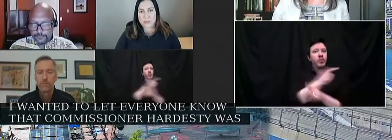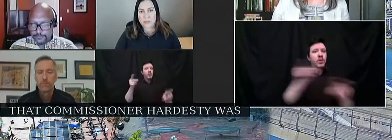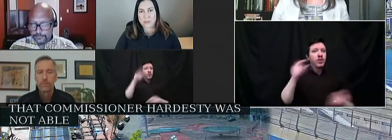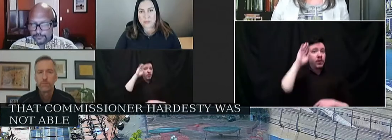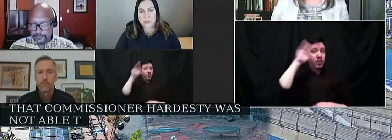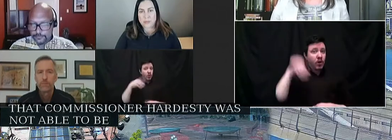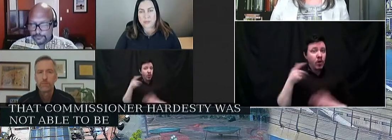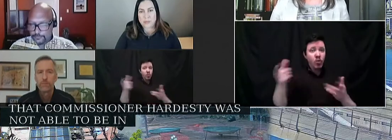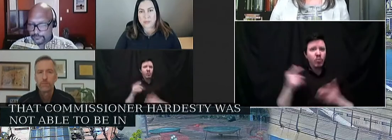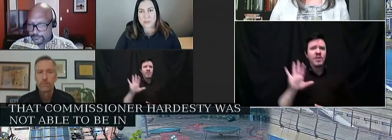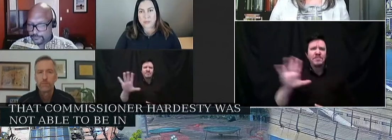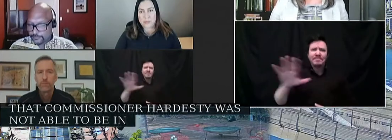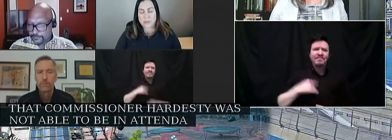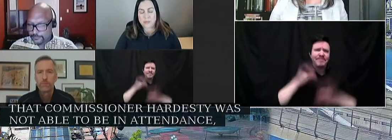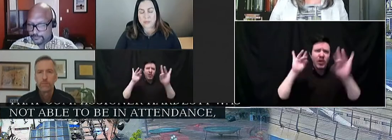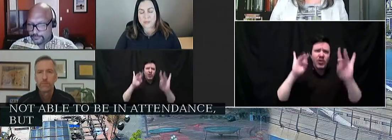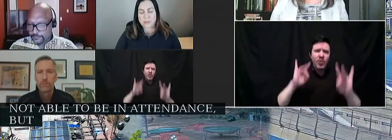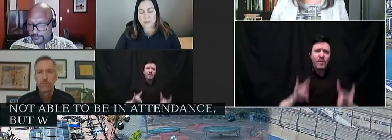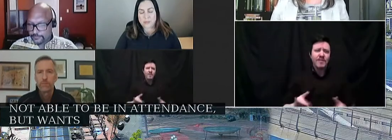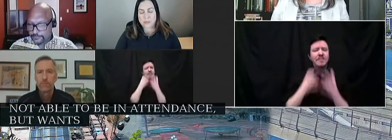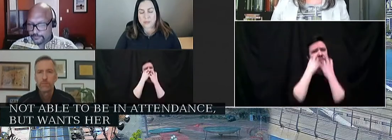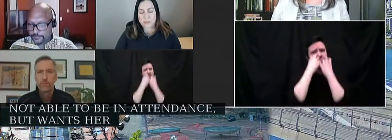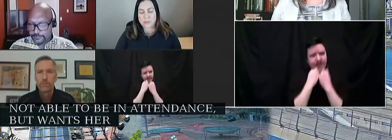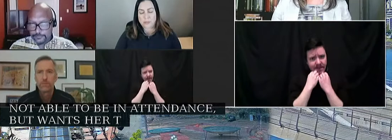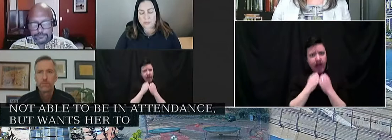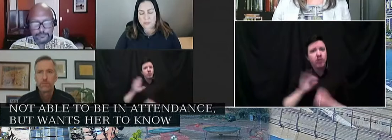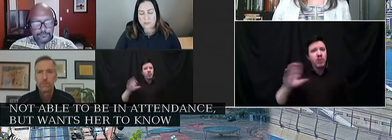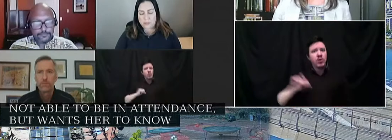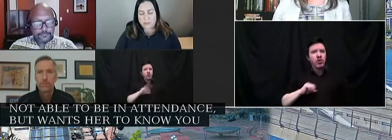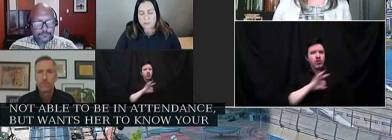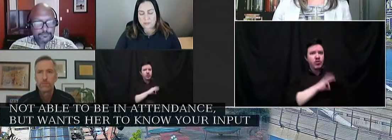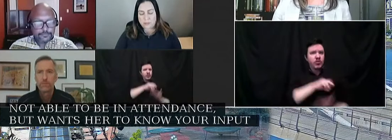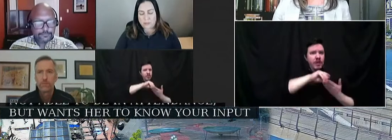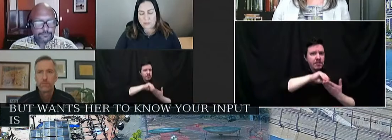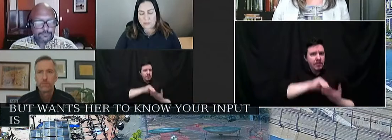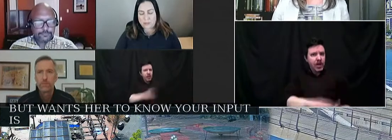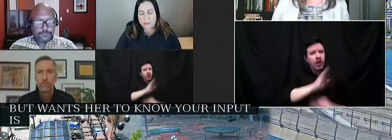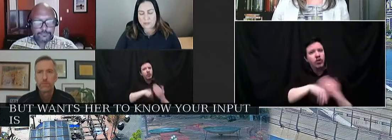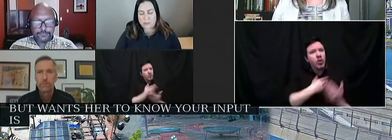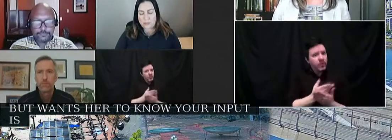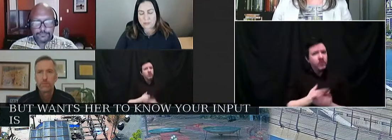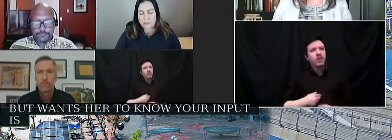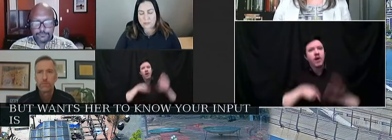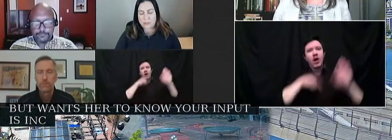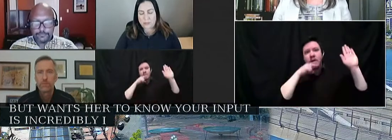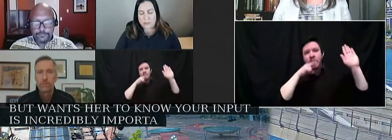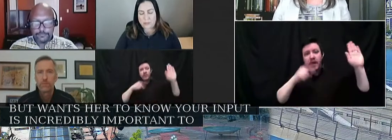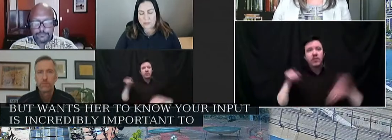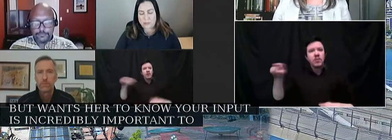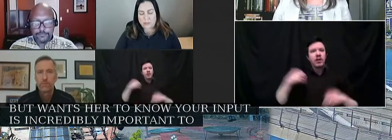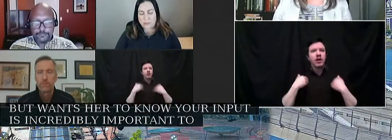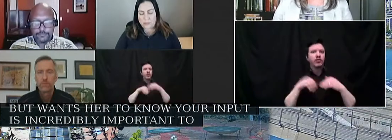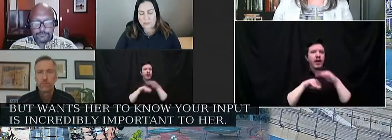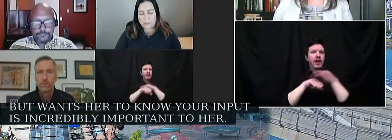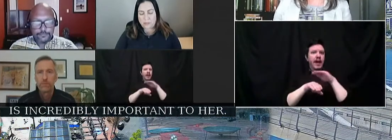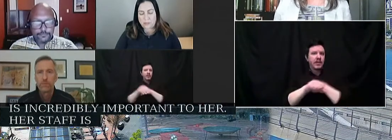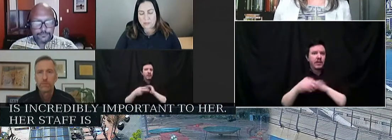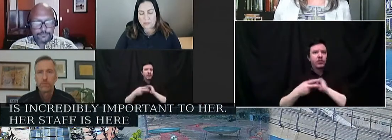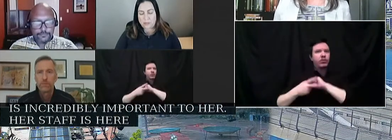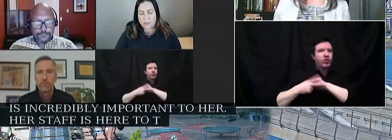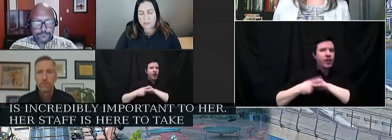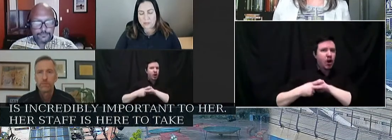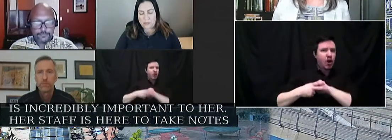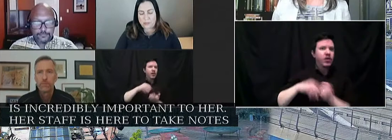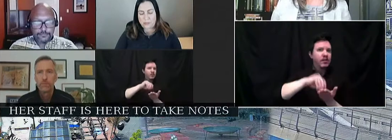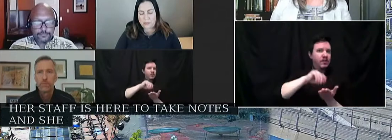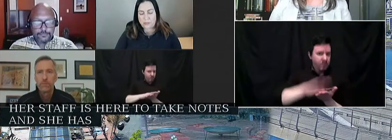incredibly valuable to her. Her staff is here to take note of all testimony and she has access to the archive of today's meeting so that she